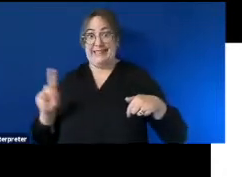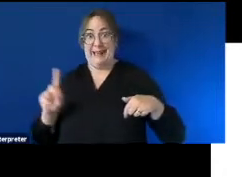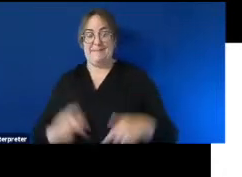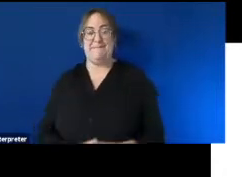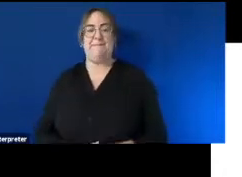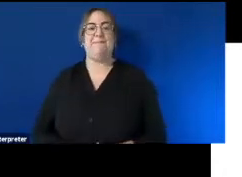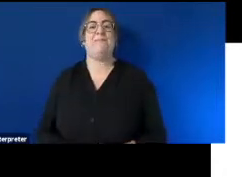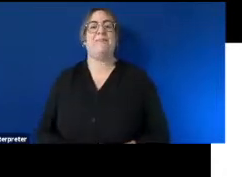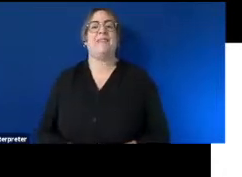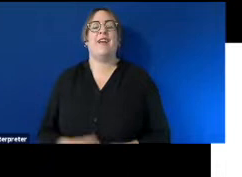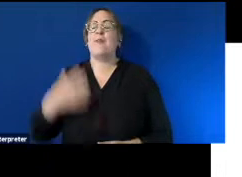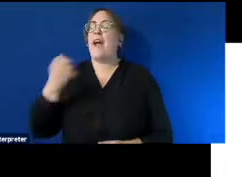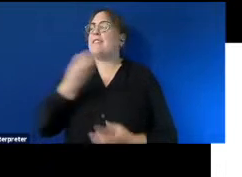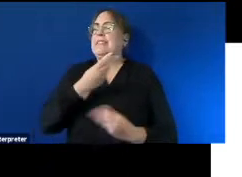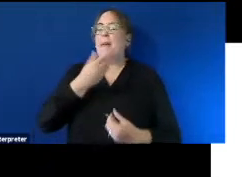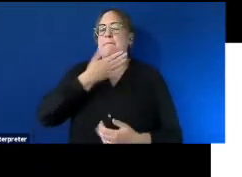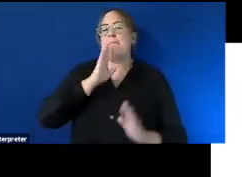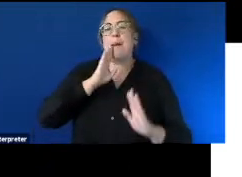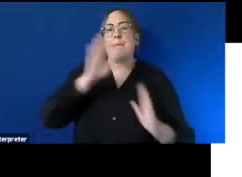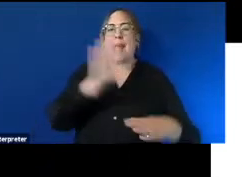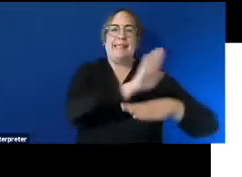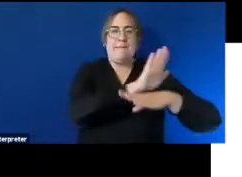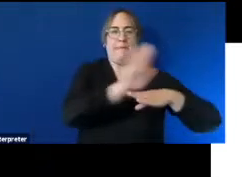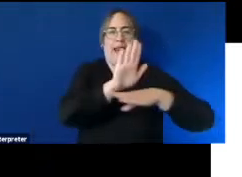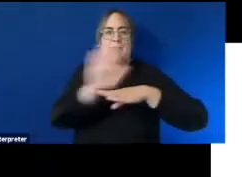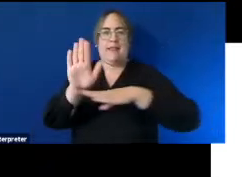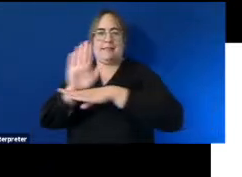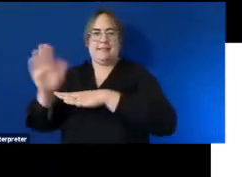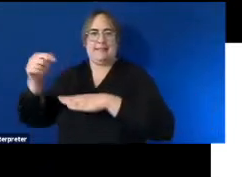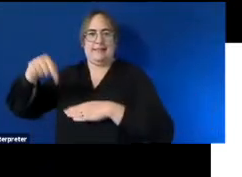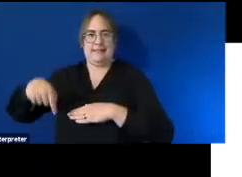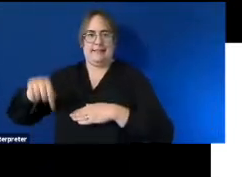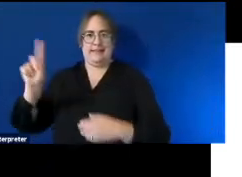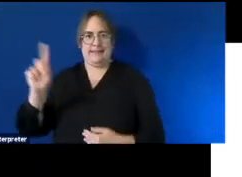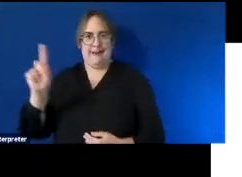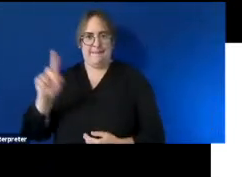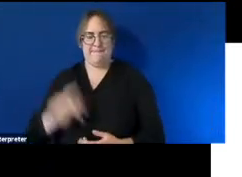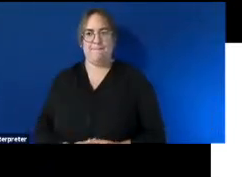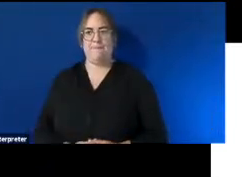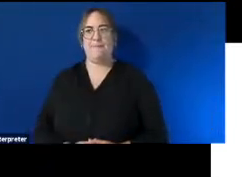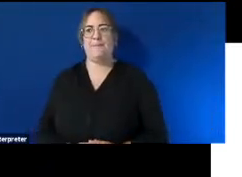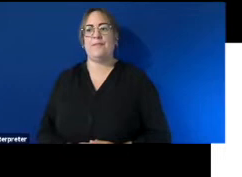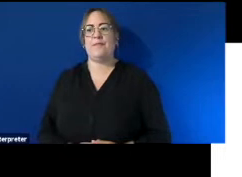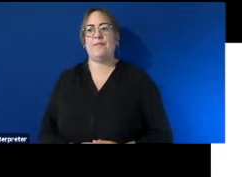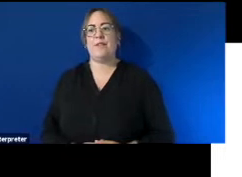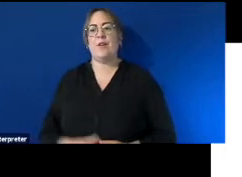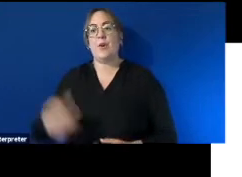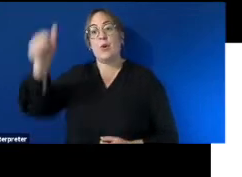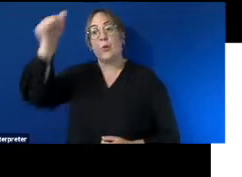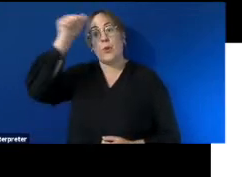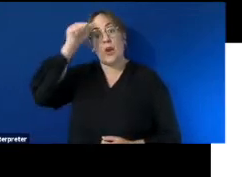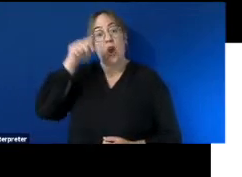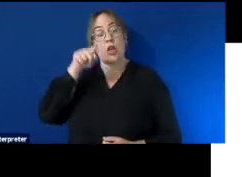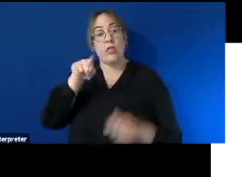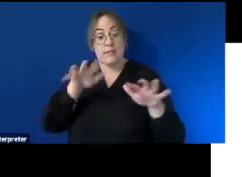some incredible panelists who will share their lived and professional experience with us we also acknowledge that this forum will not capture every experience